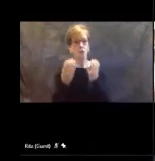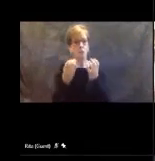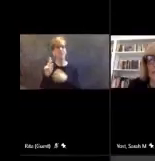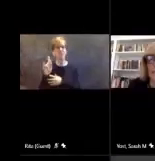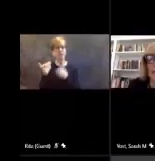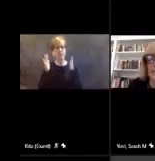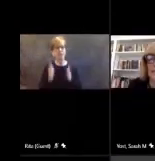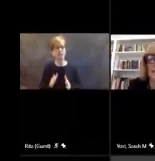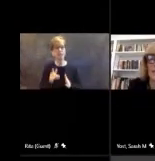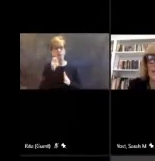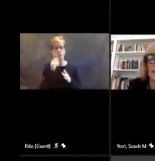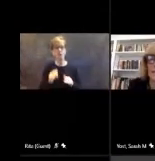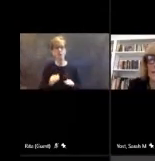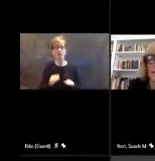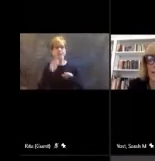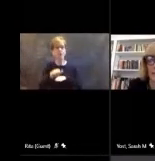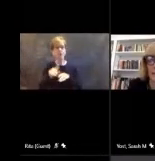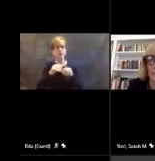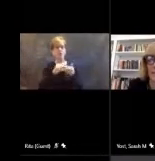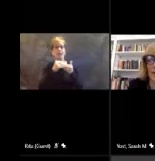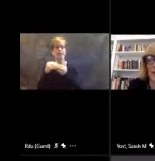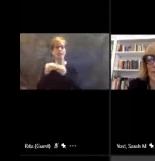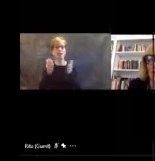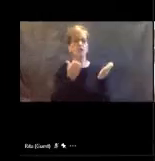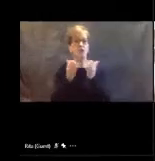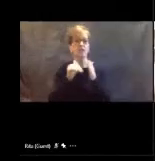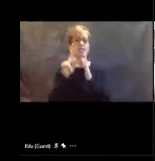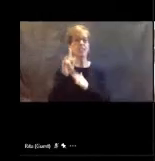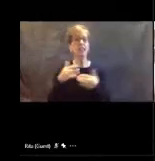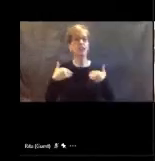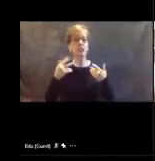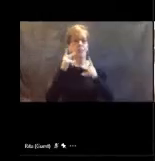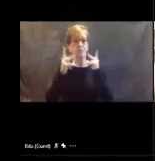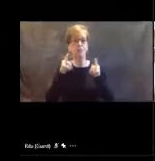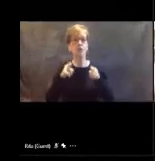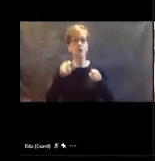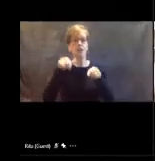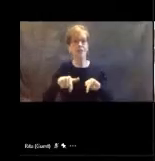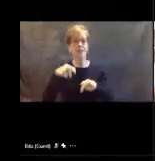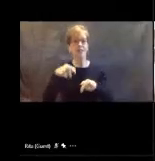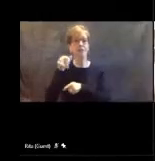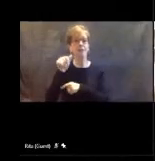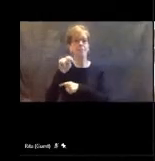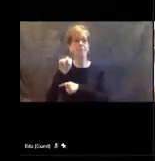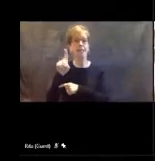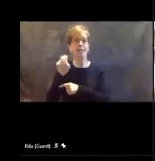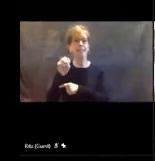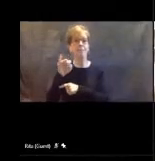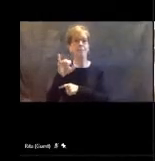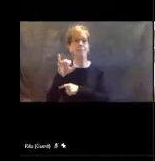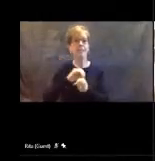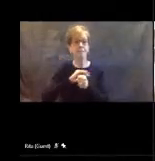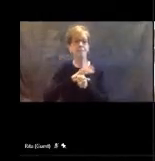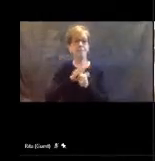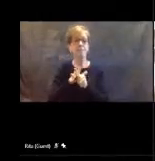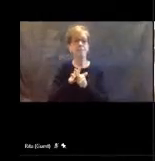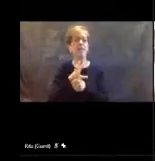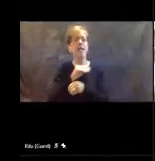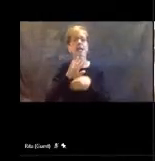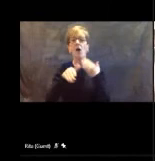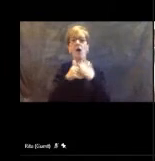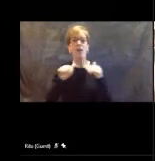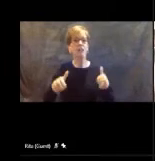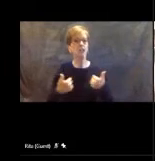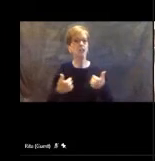forward to lead and service of Kentucky's young people during this pandemic, and all the challenges that it has posed, our